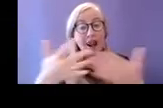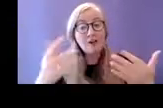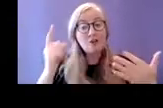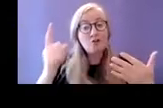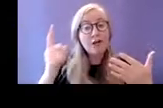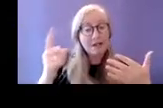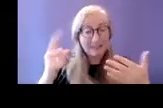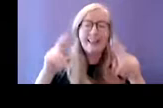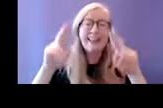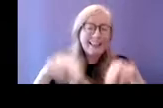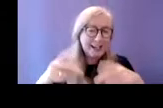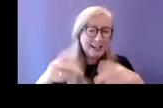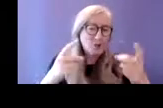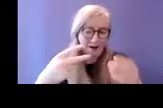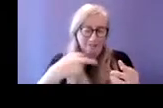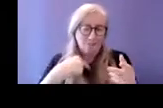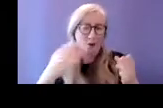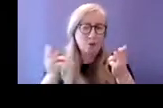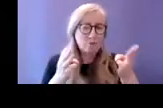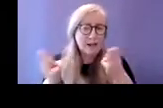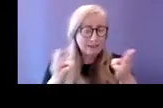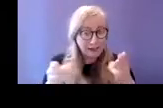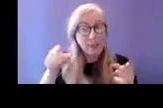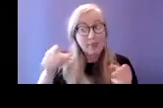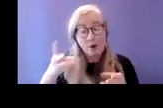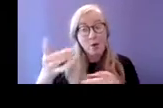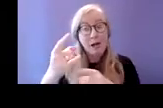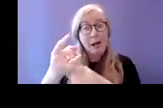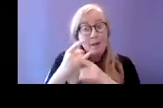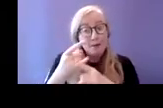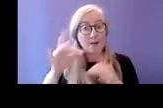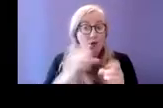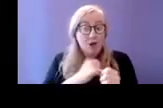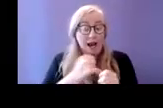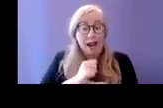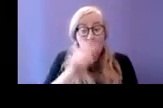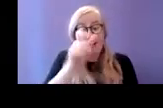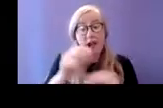go a long way to making our artistic clients feel a lot more comfortable and supported in services